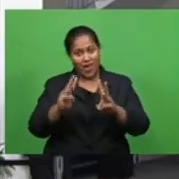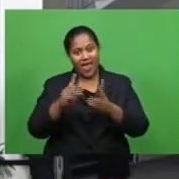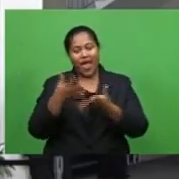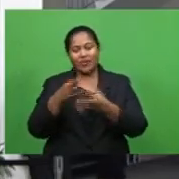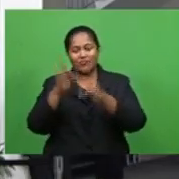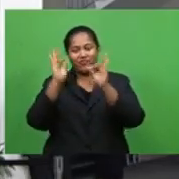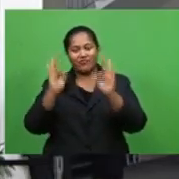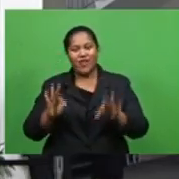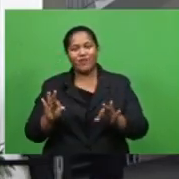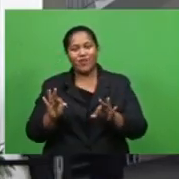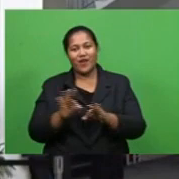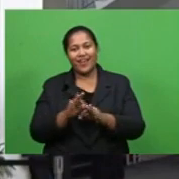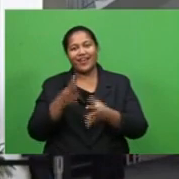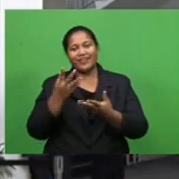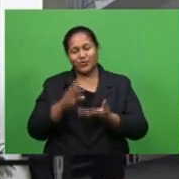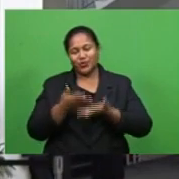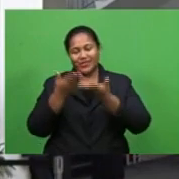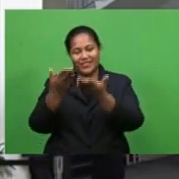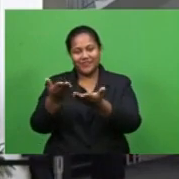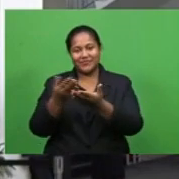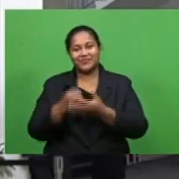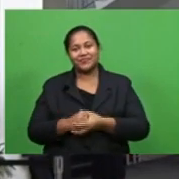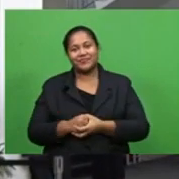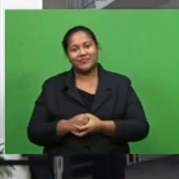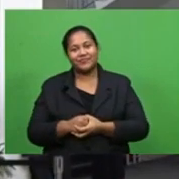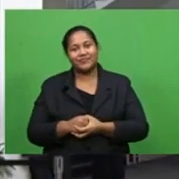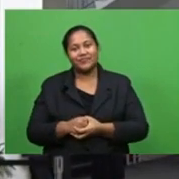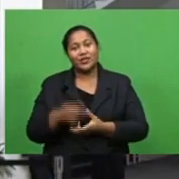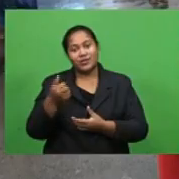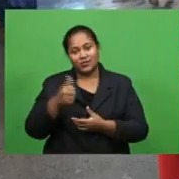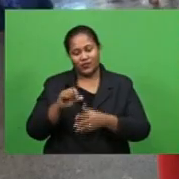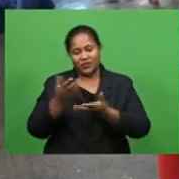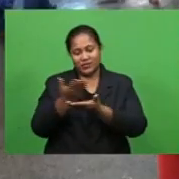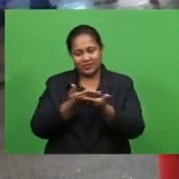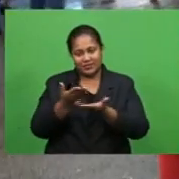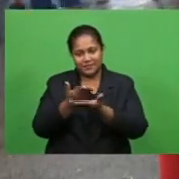to formalise that discussion.